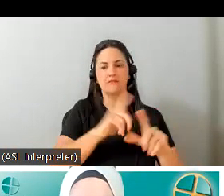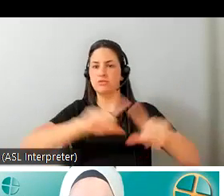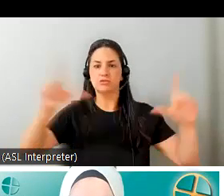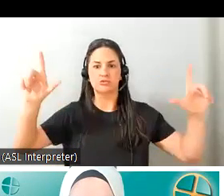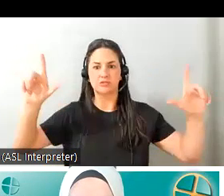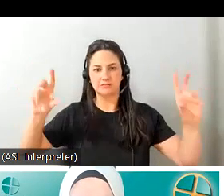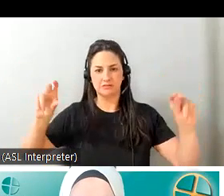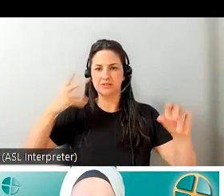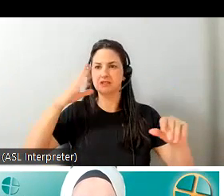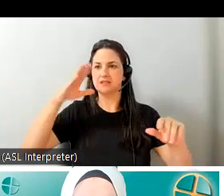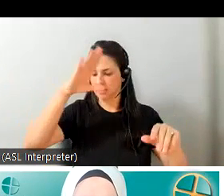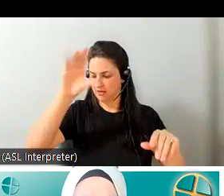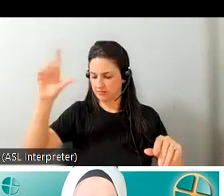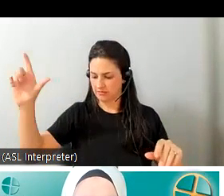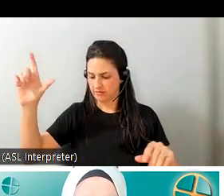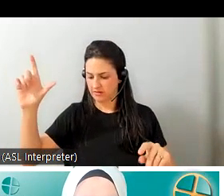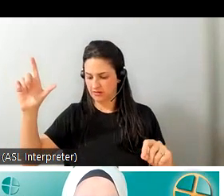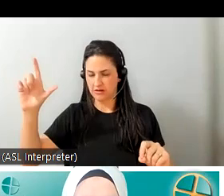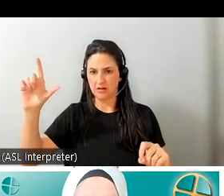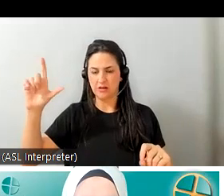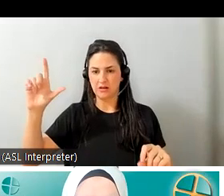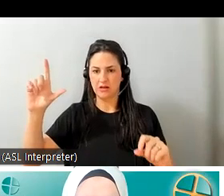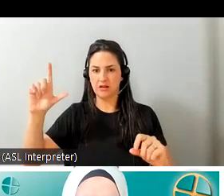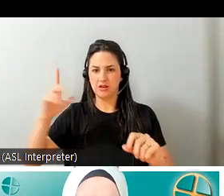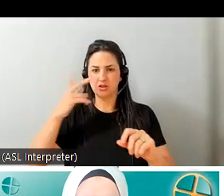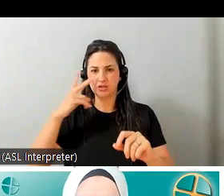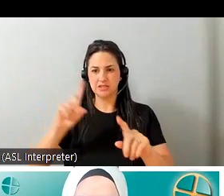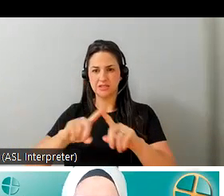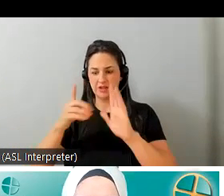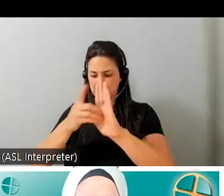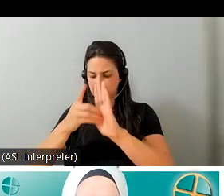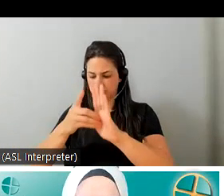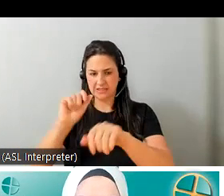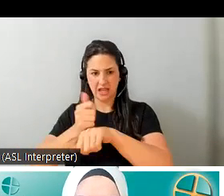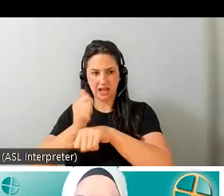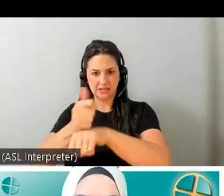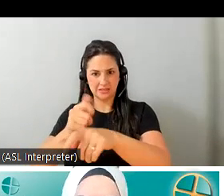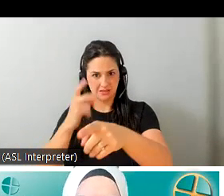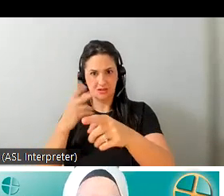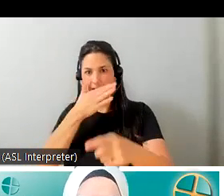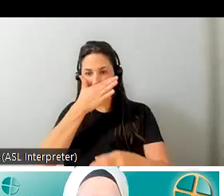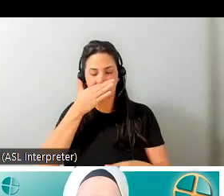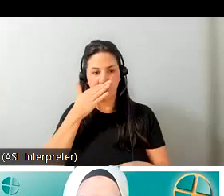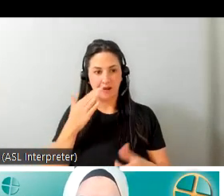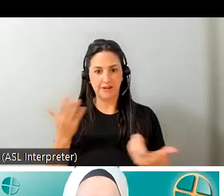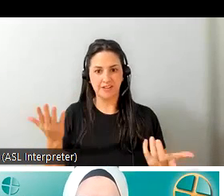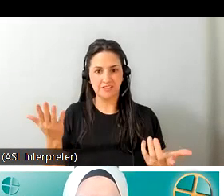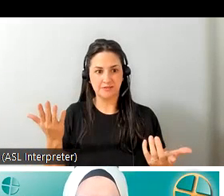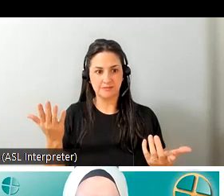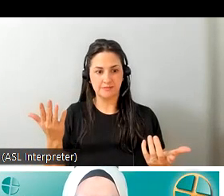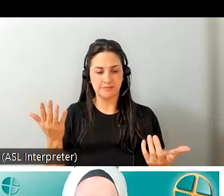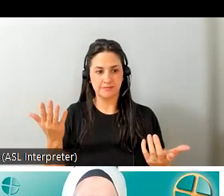at the top uh zara try the display settings there yep swap presenter view